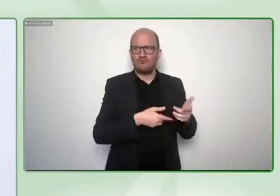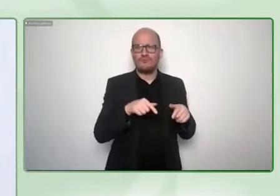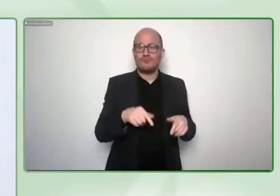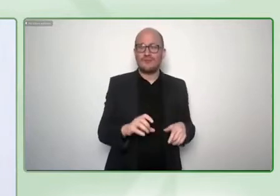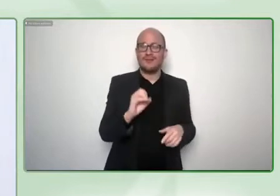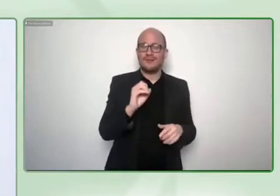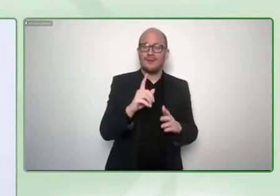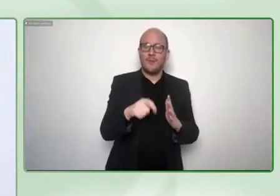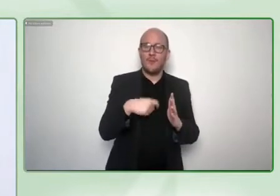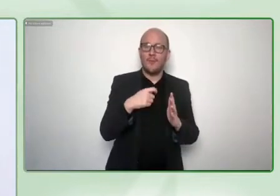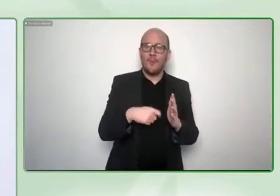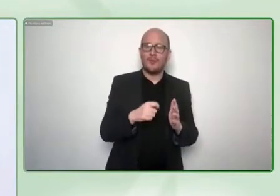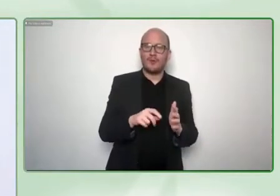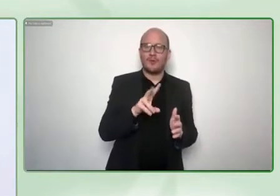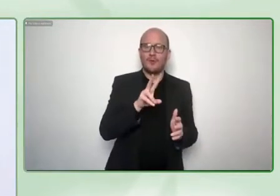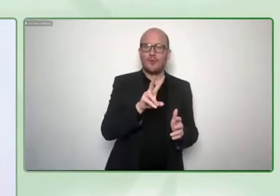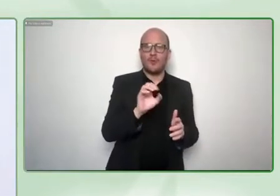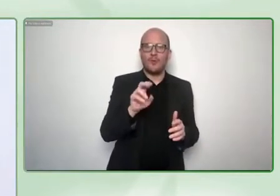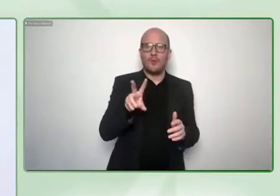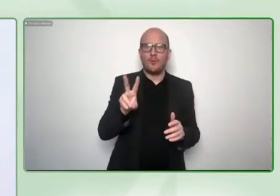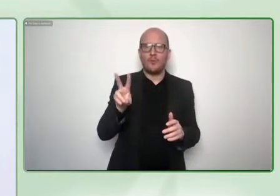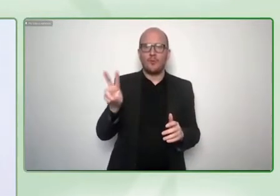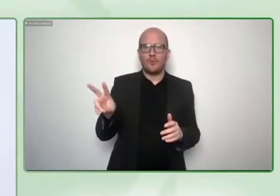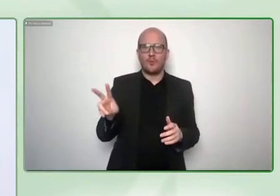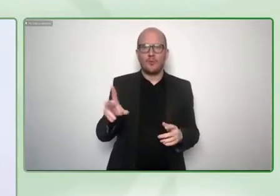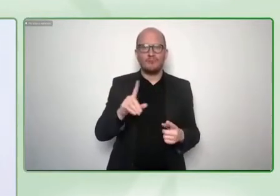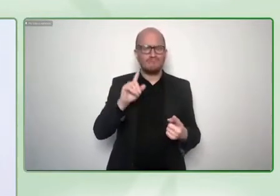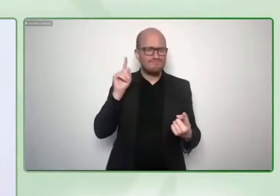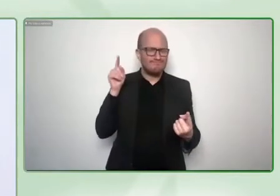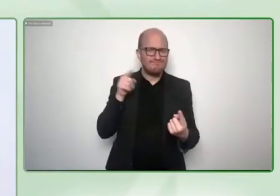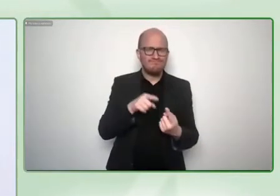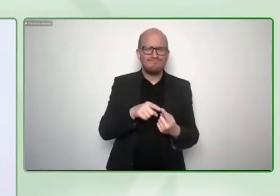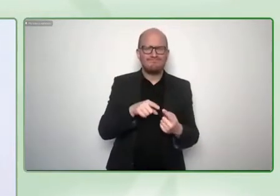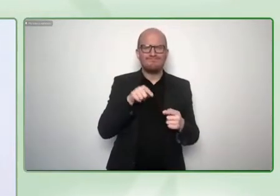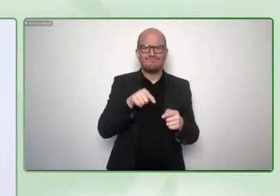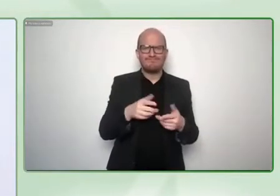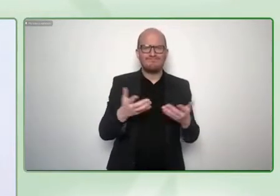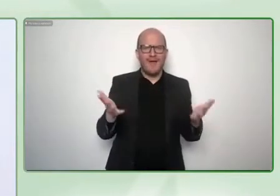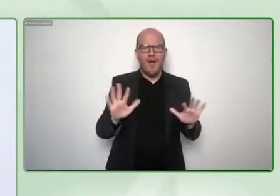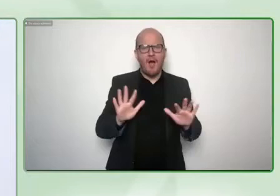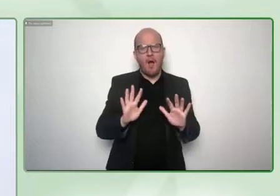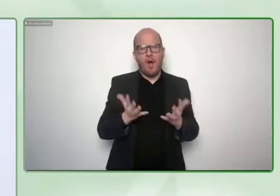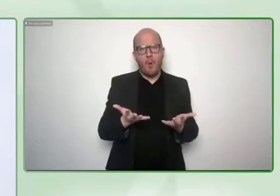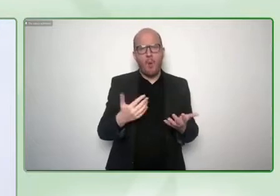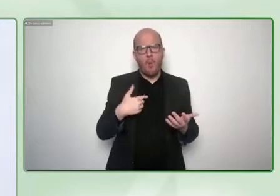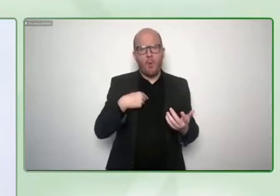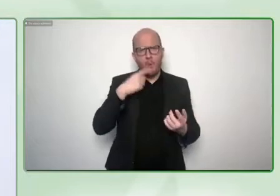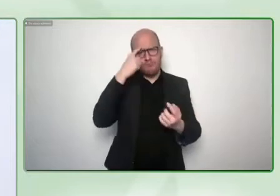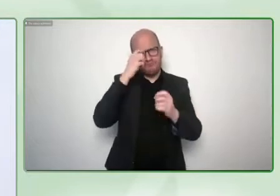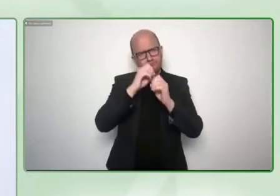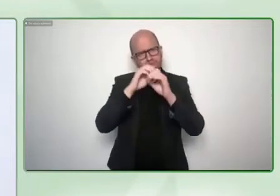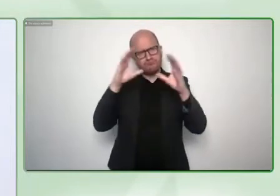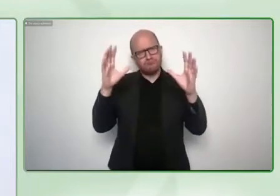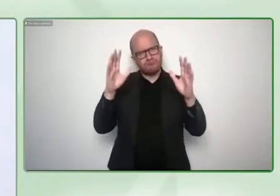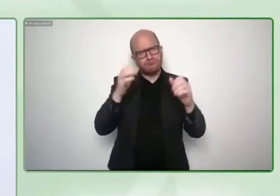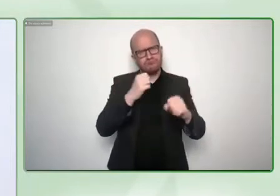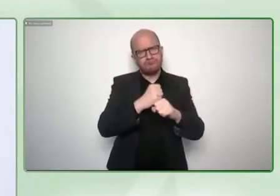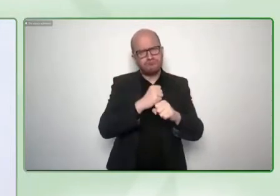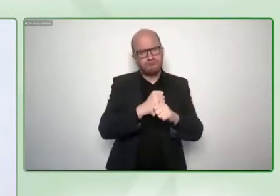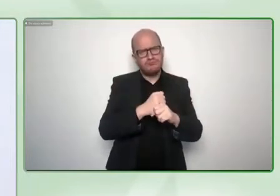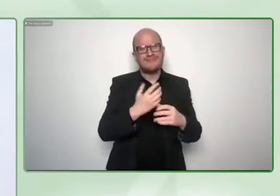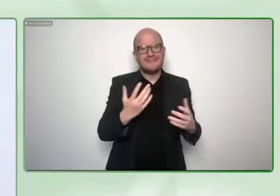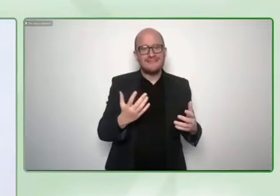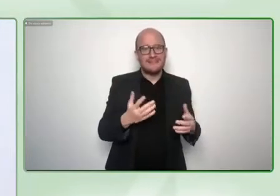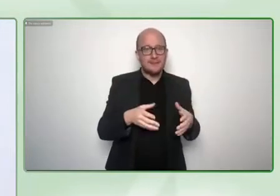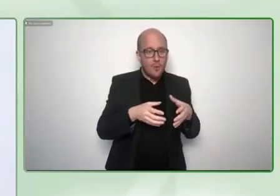to the heart of the ZeroProject approach and ZeroProject mission which is scaling, scaling innovations,